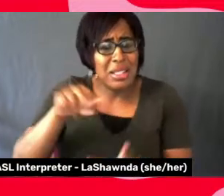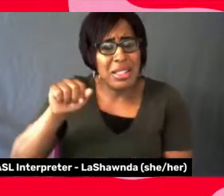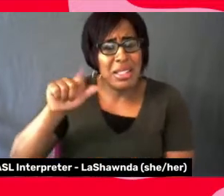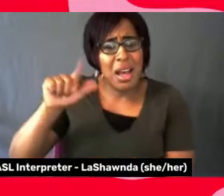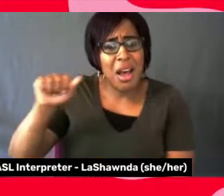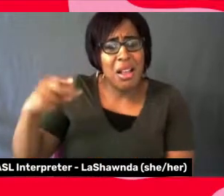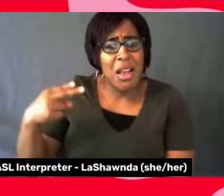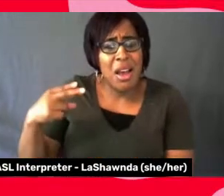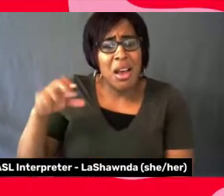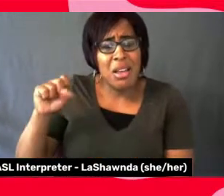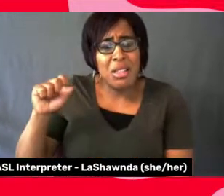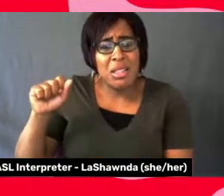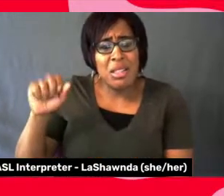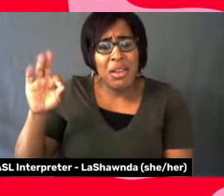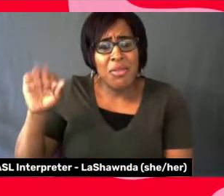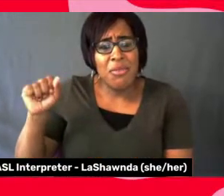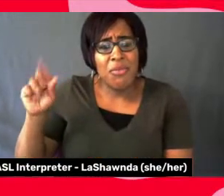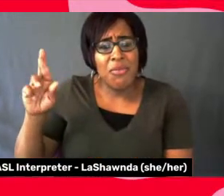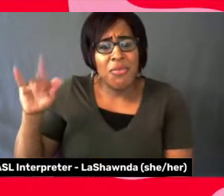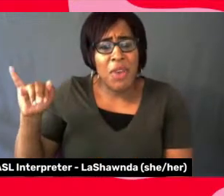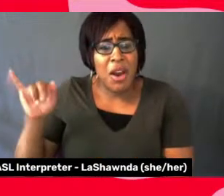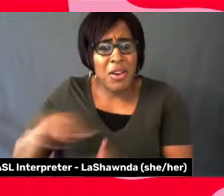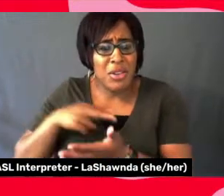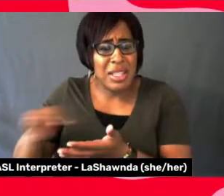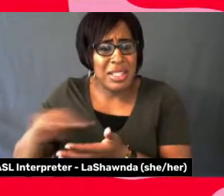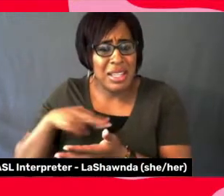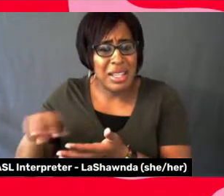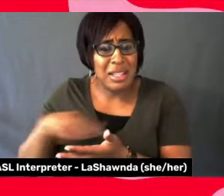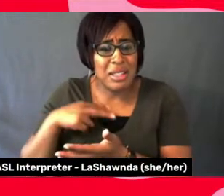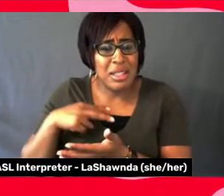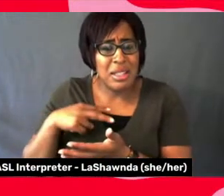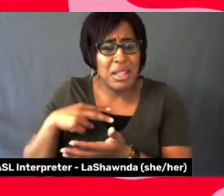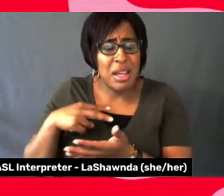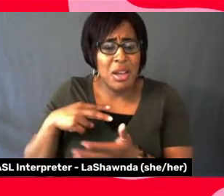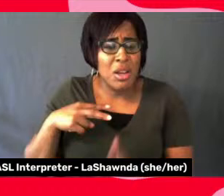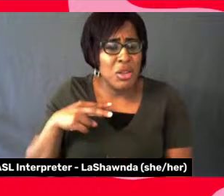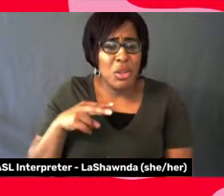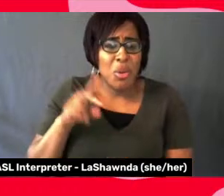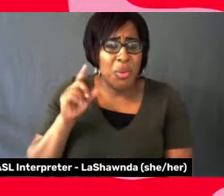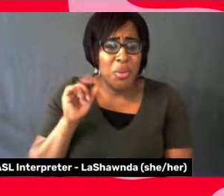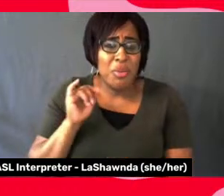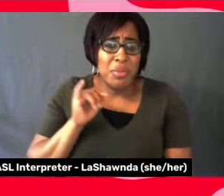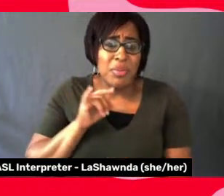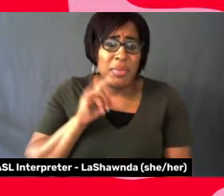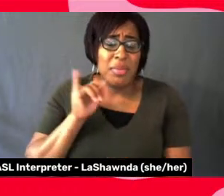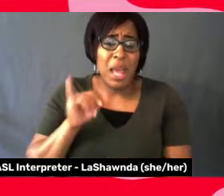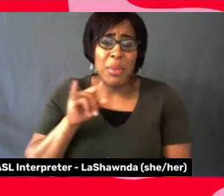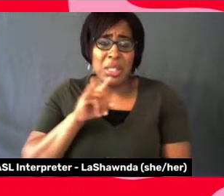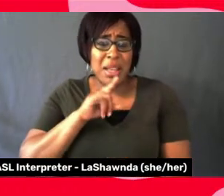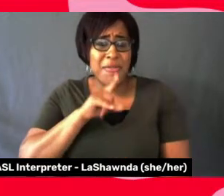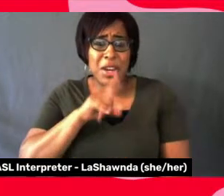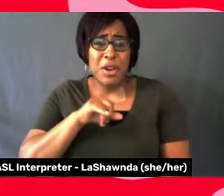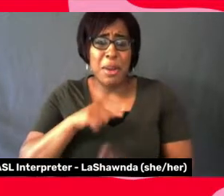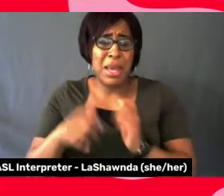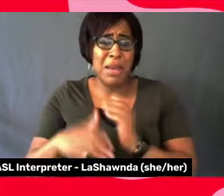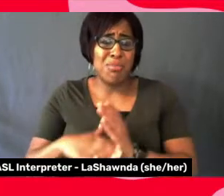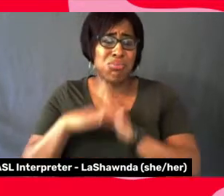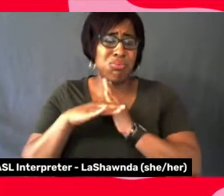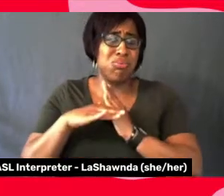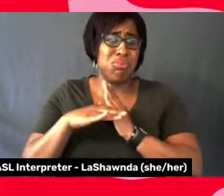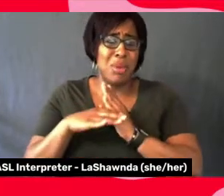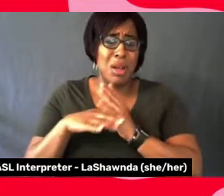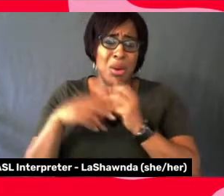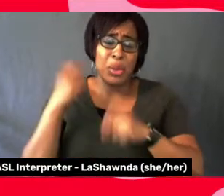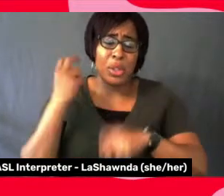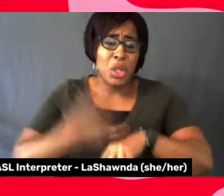Okay. So that was one of those were the biggest hurdles that I had to go through as a choreographer that I, it